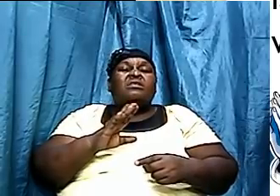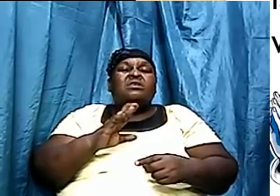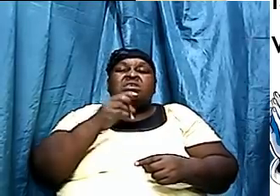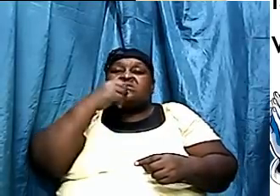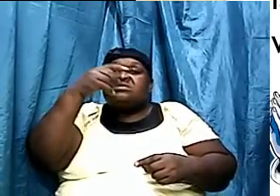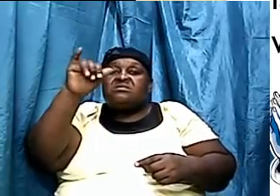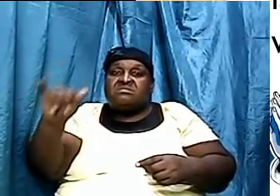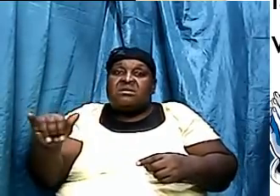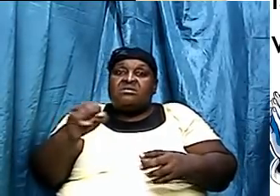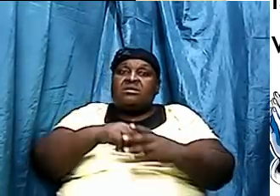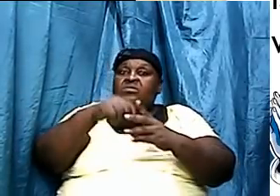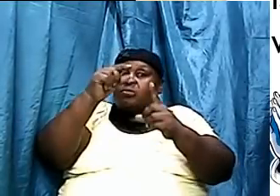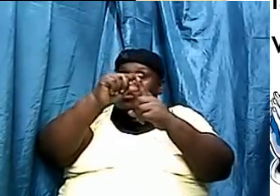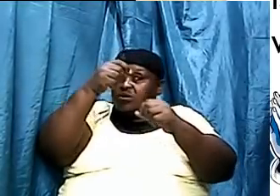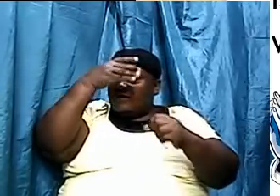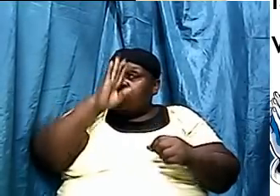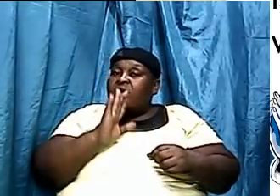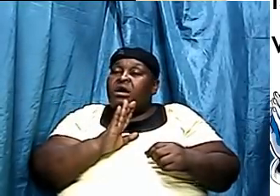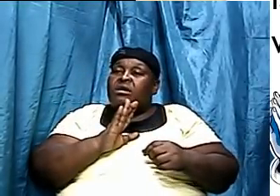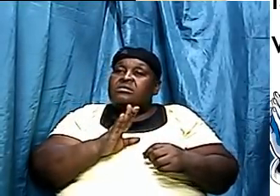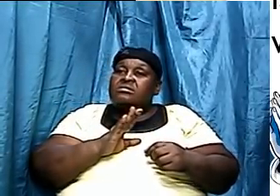were a part of his ceremonial laws.